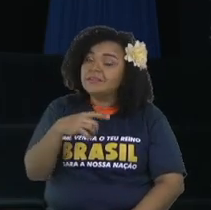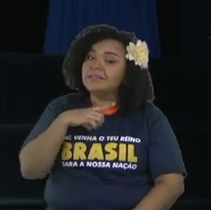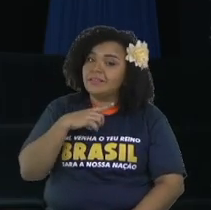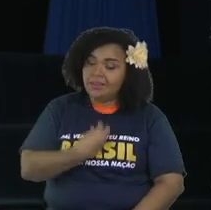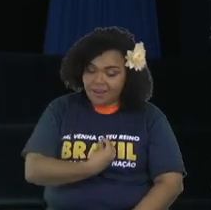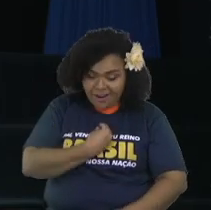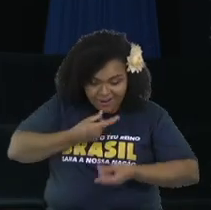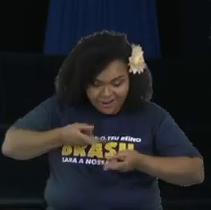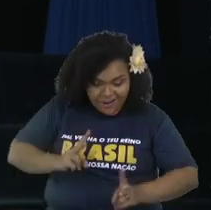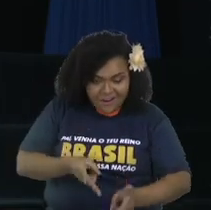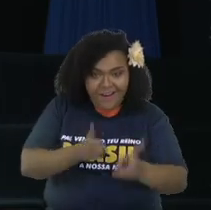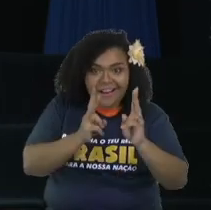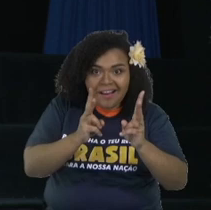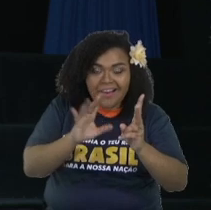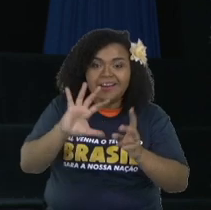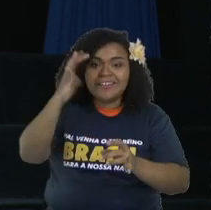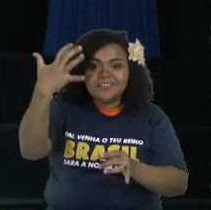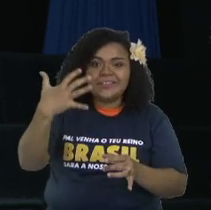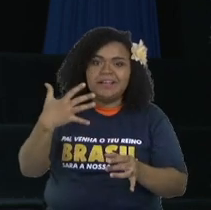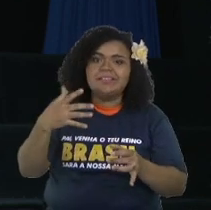And then you found